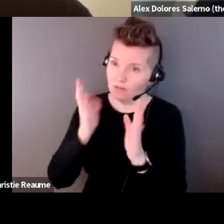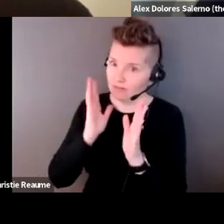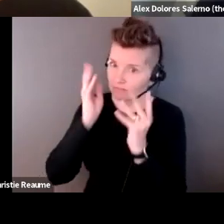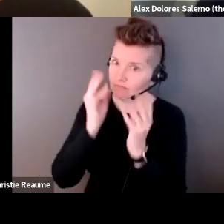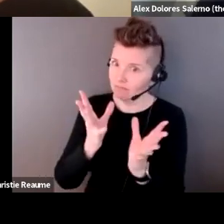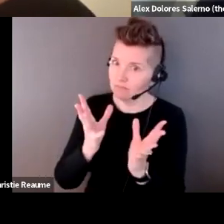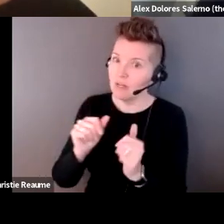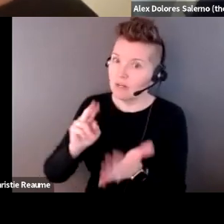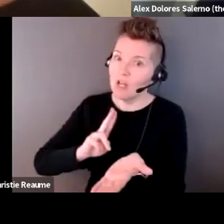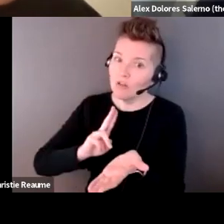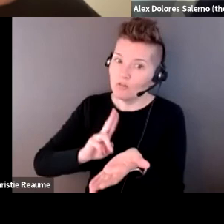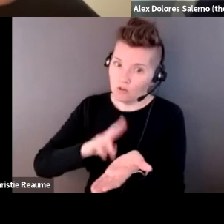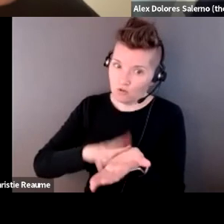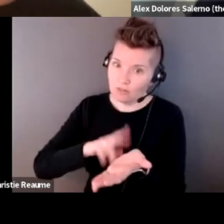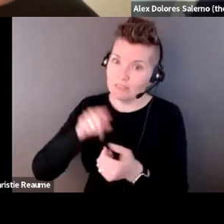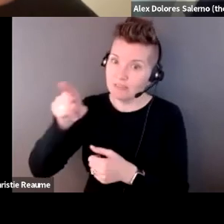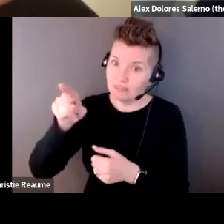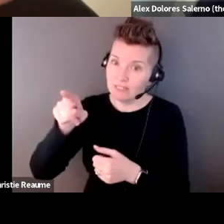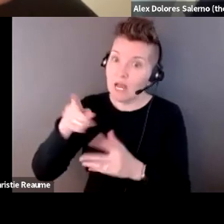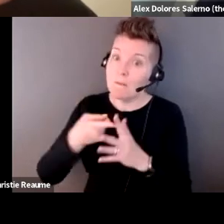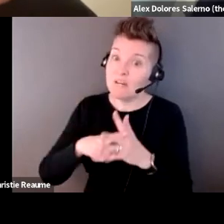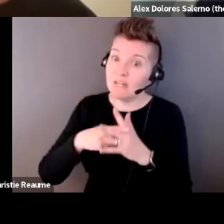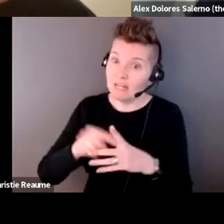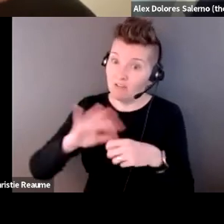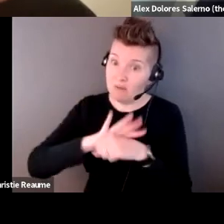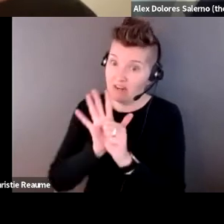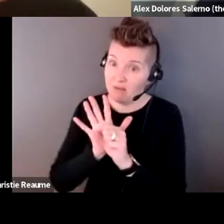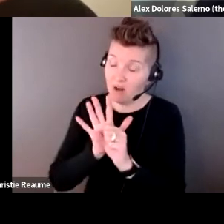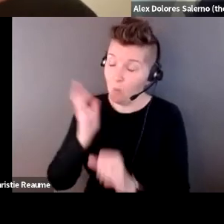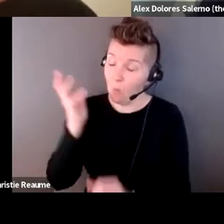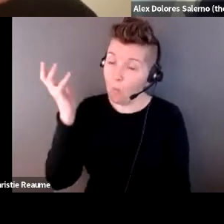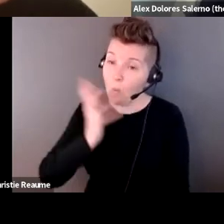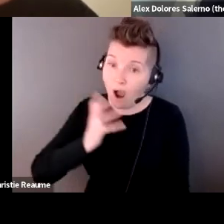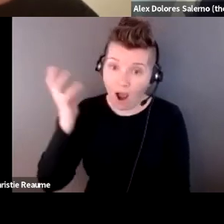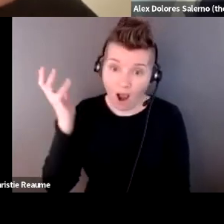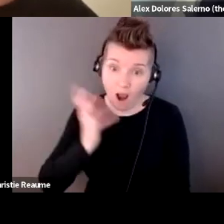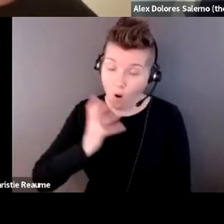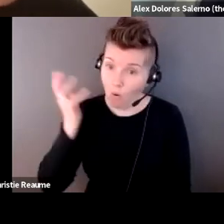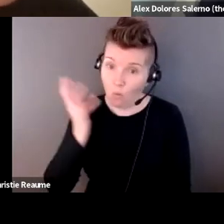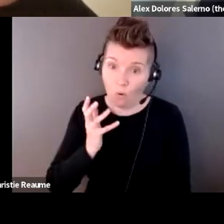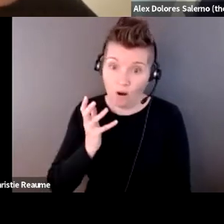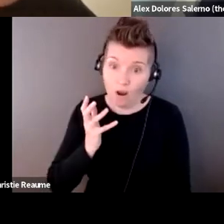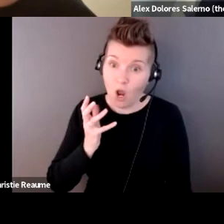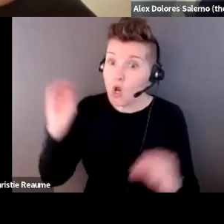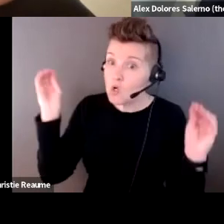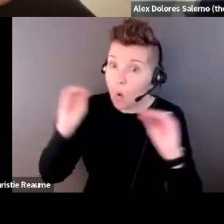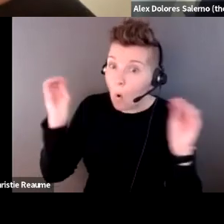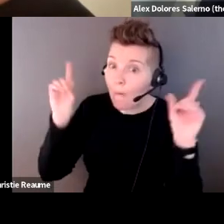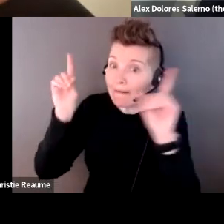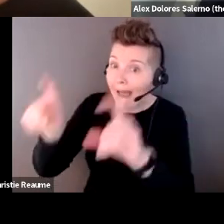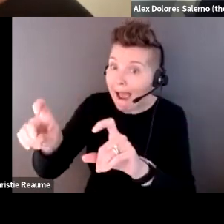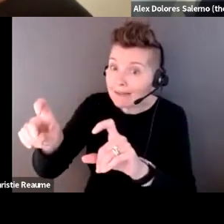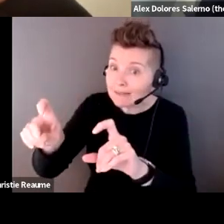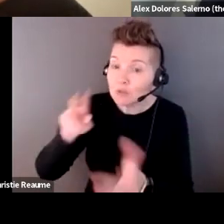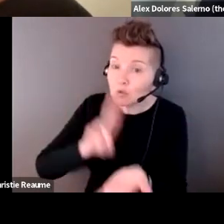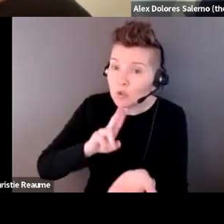to, like, especially in the earlier days of the pandemic, like. Like, no one was also asking them how they were doing so like when I would go